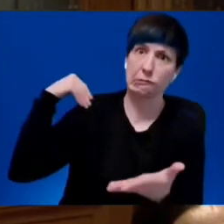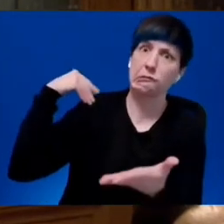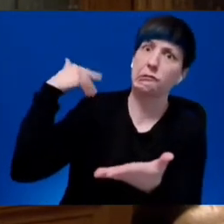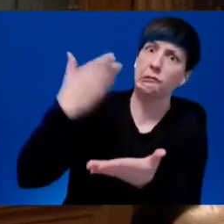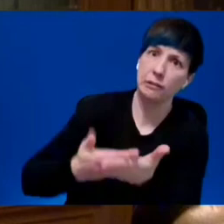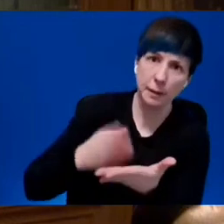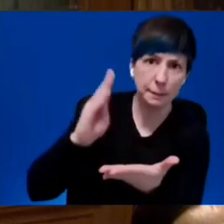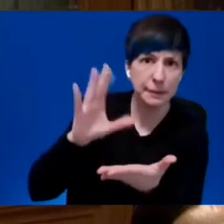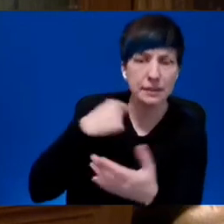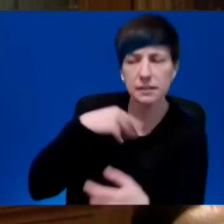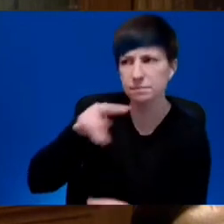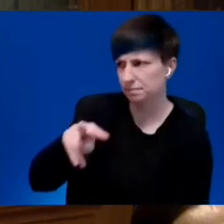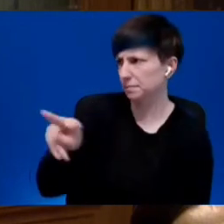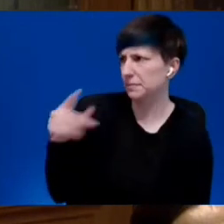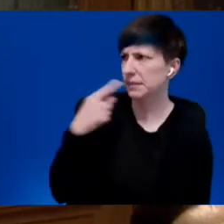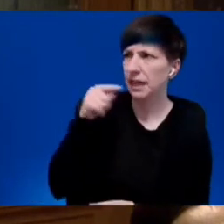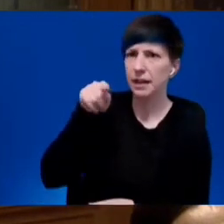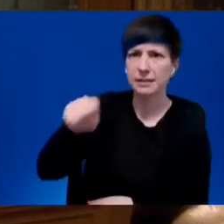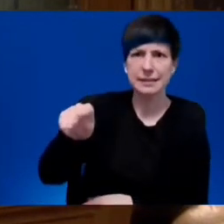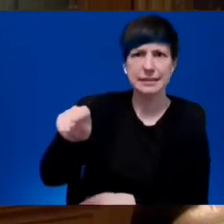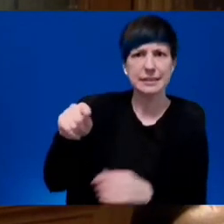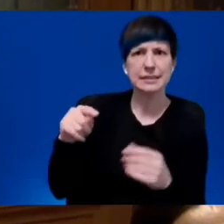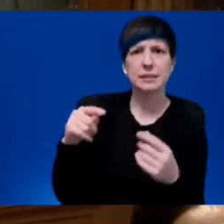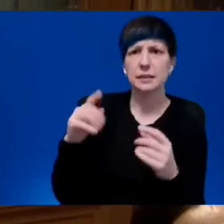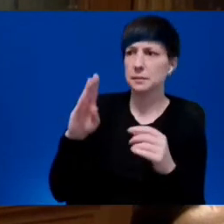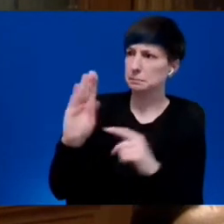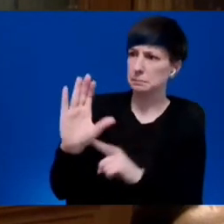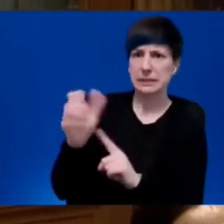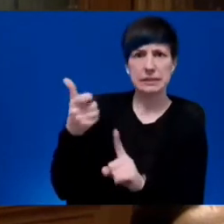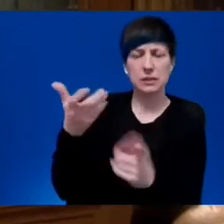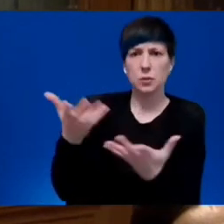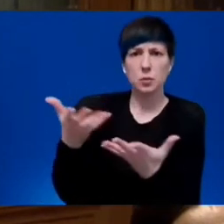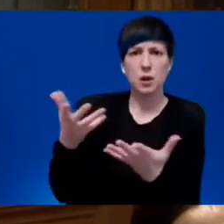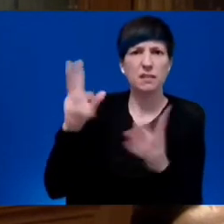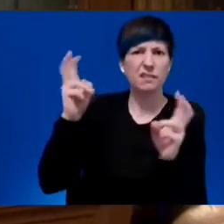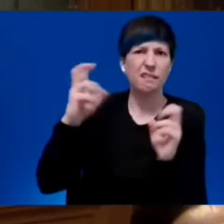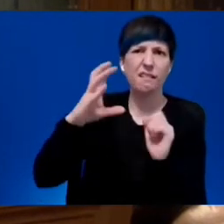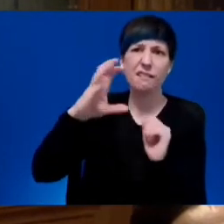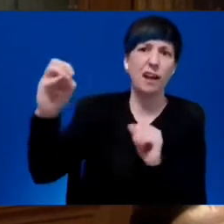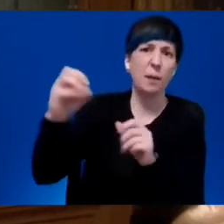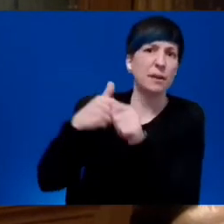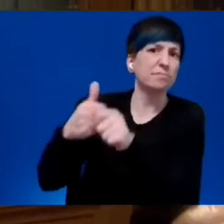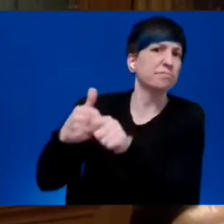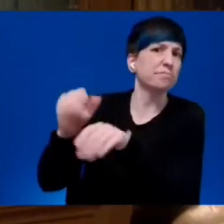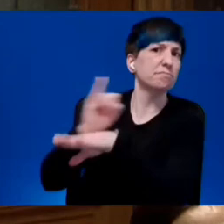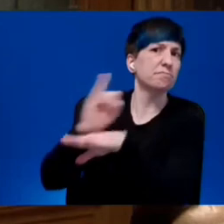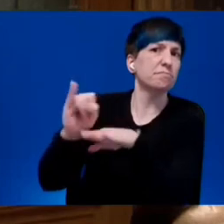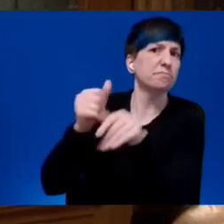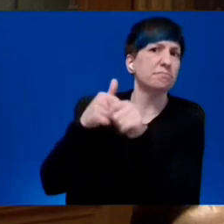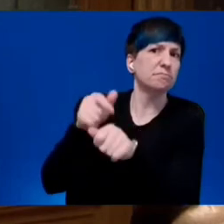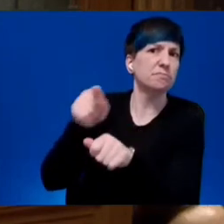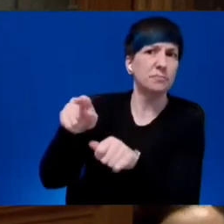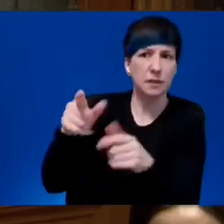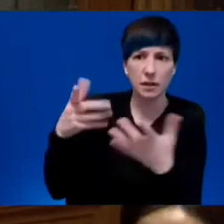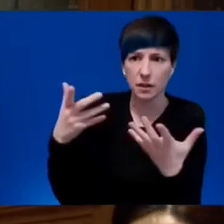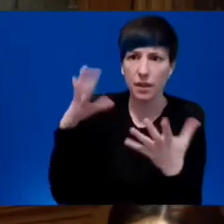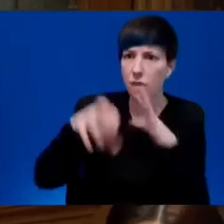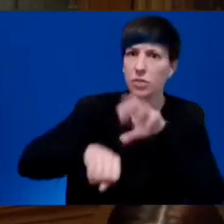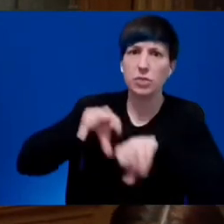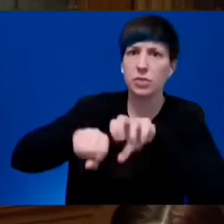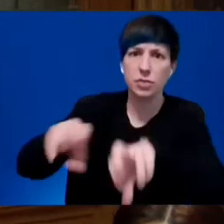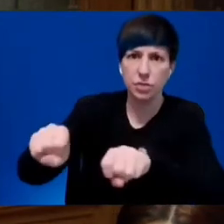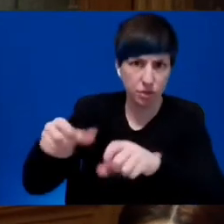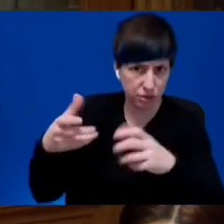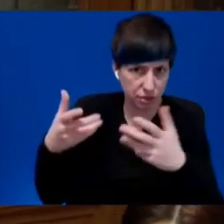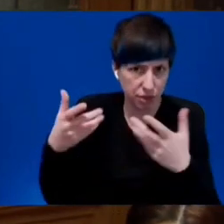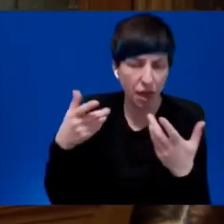From the Minister's response, it's very clear that we still are acting like that very same resource colony company town. The fossil